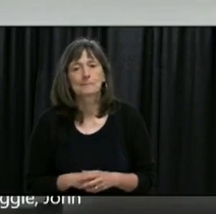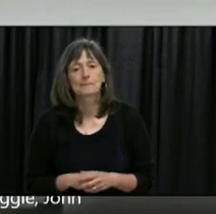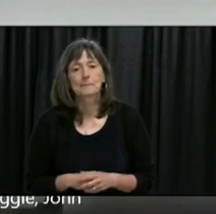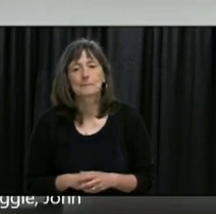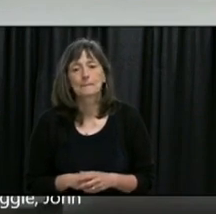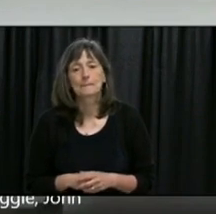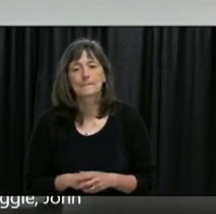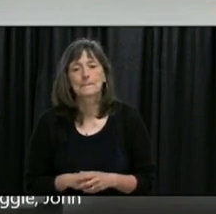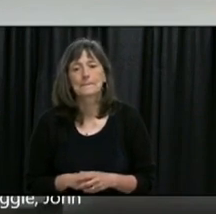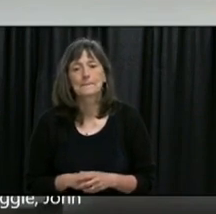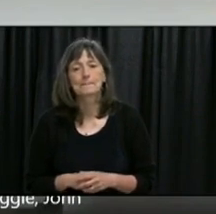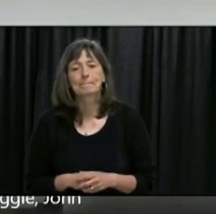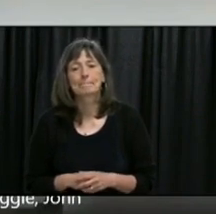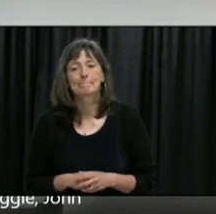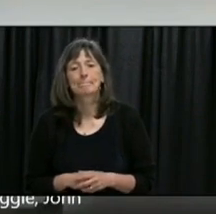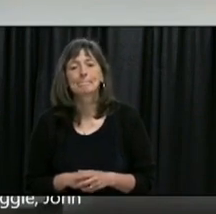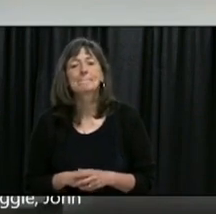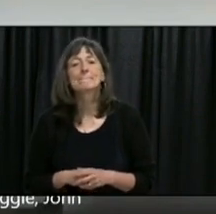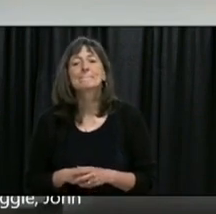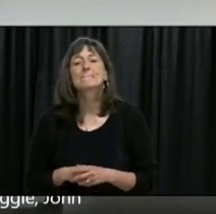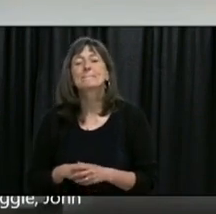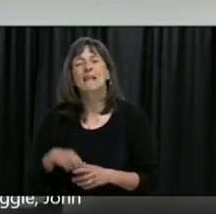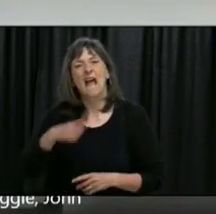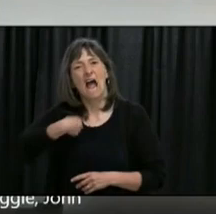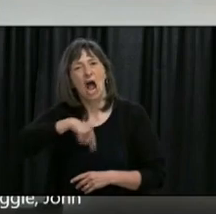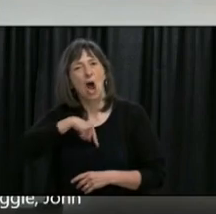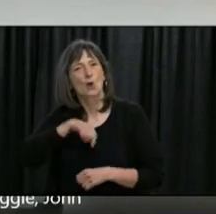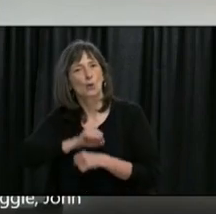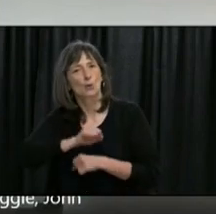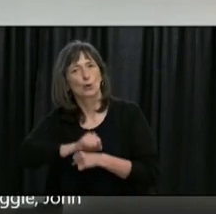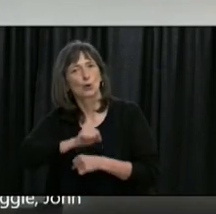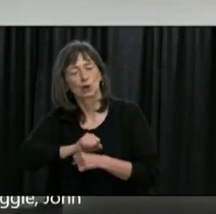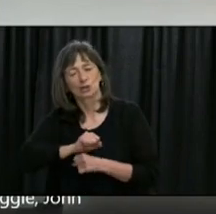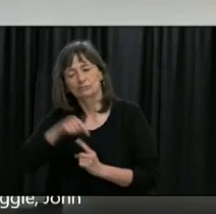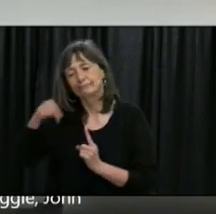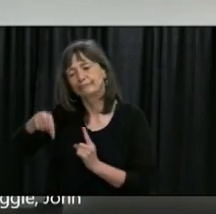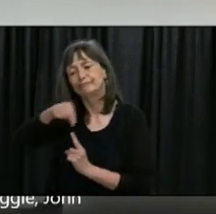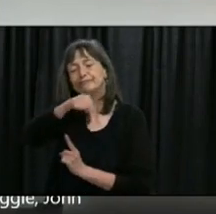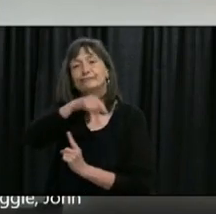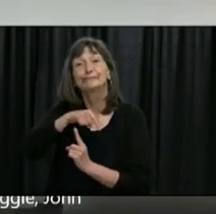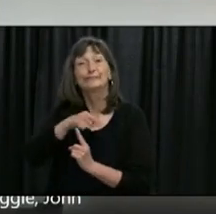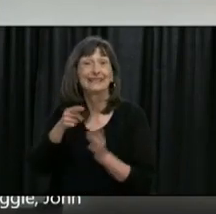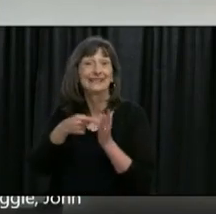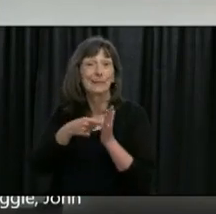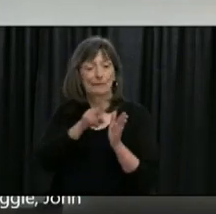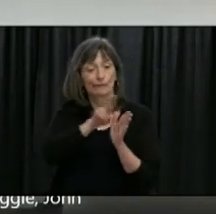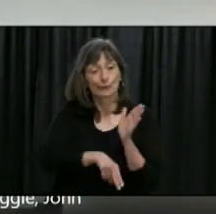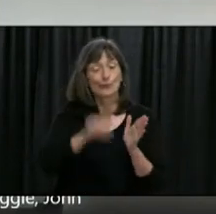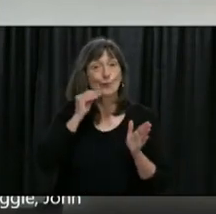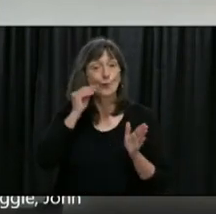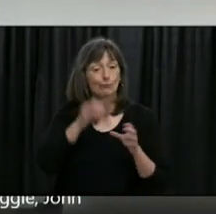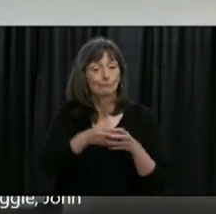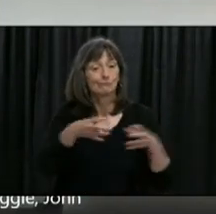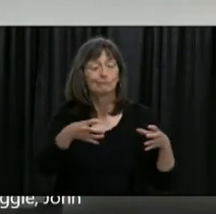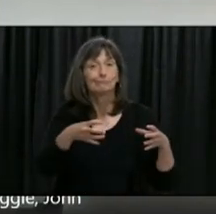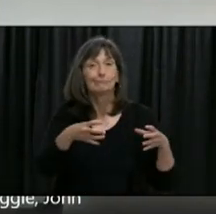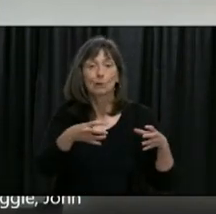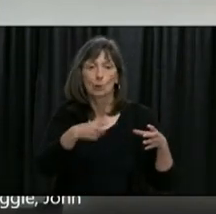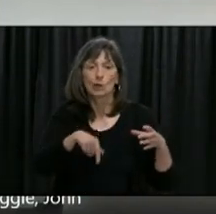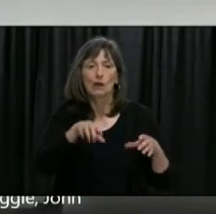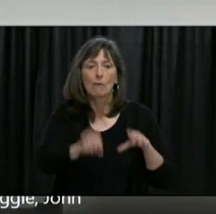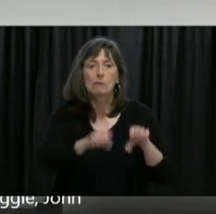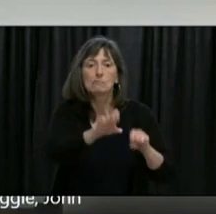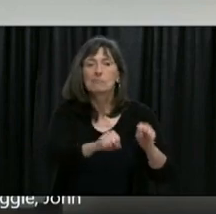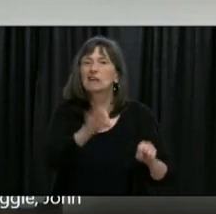think if you look at conventional contact tracing and calls we got over 90% of contacts identified within a reasonable